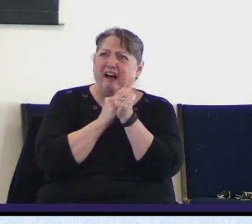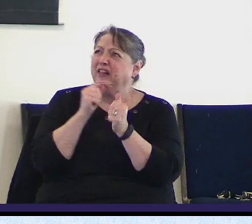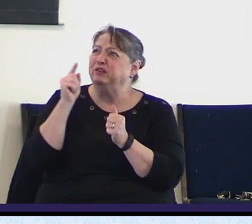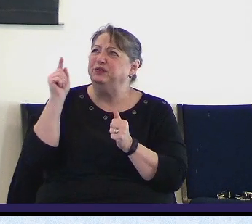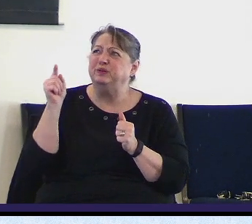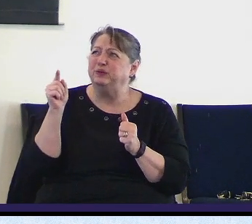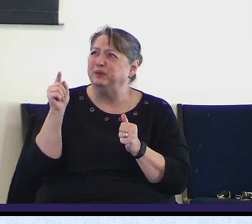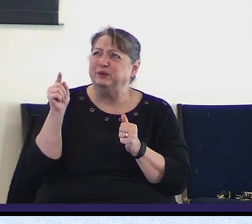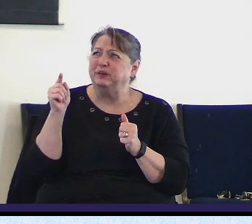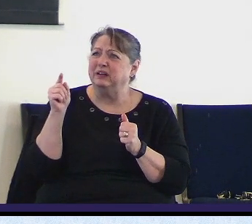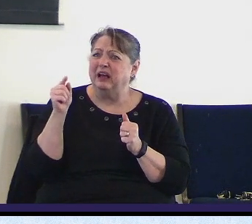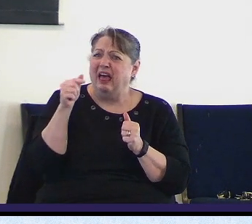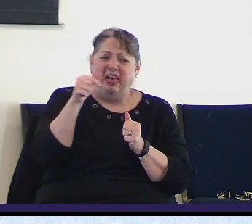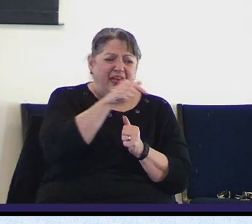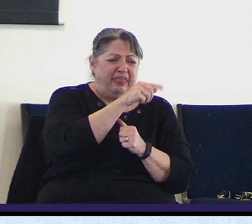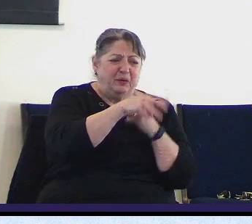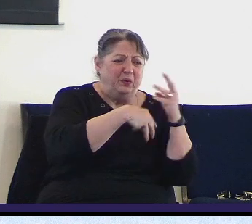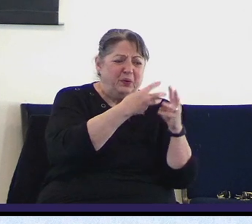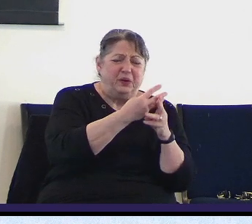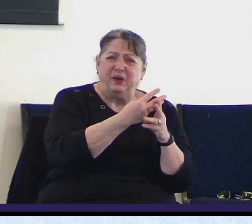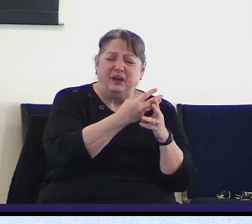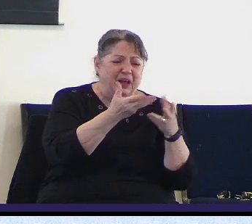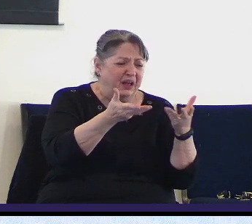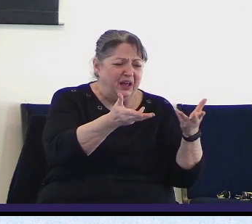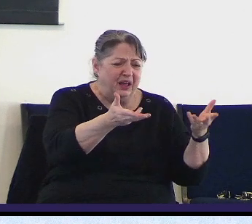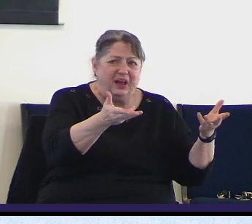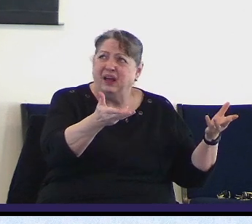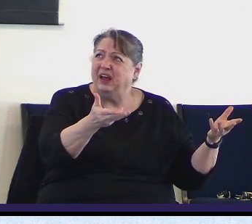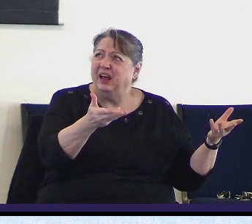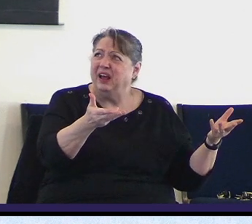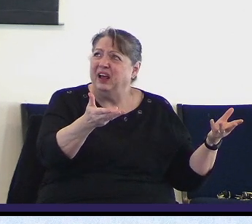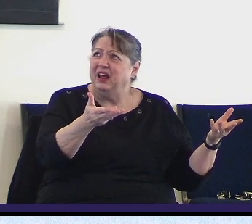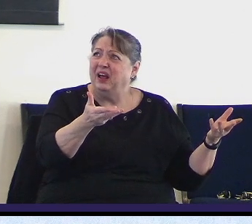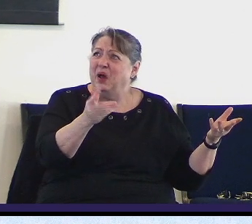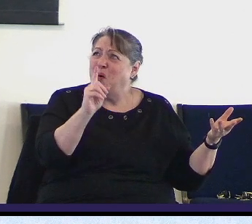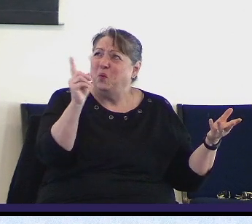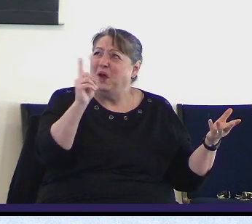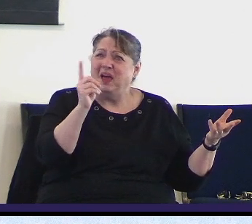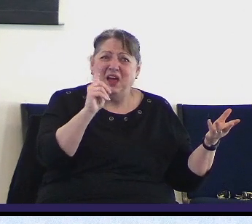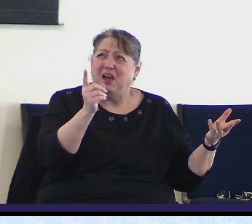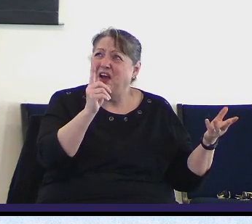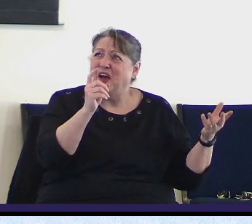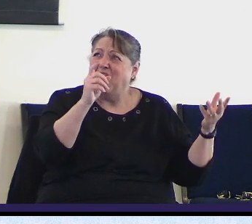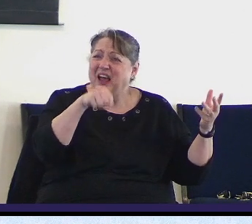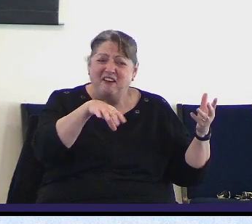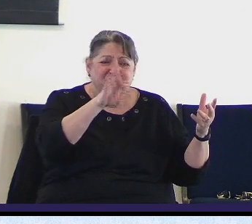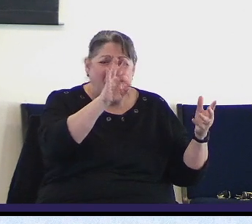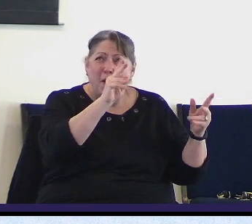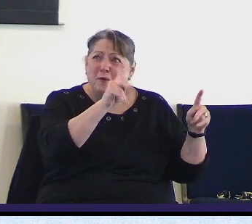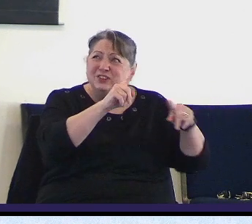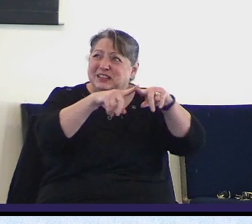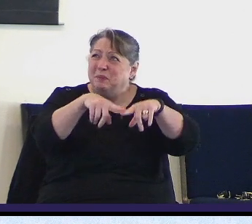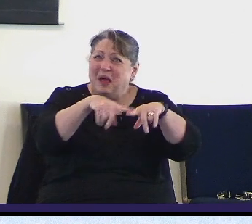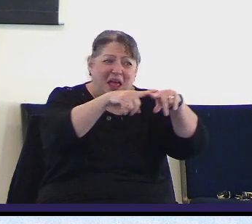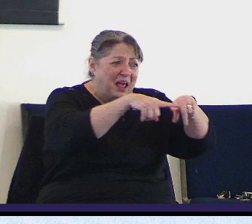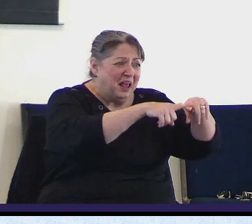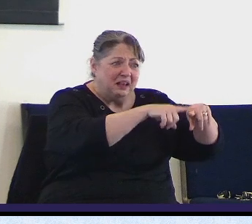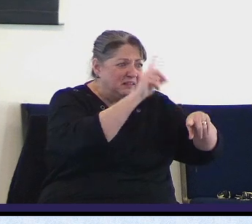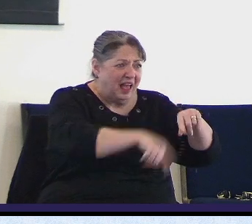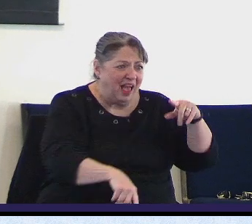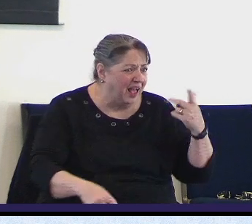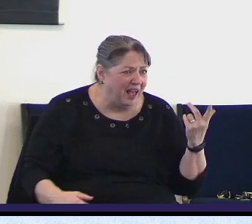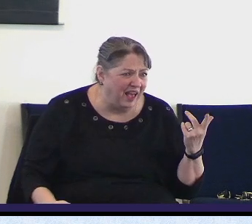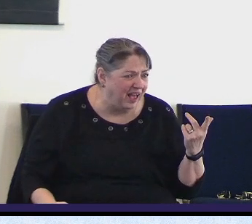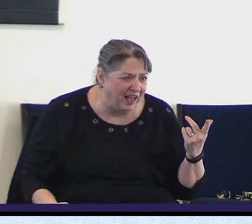We're in the world, we're in, in all the world can dependable people be found. The New English